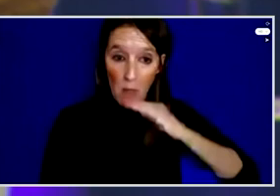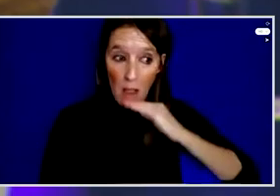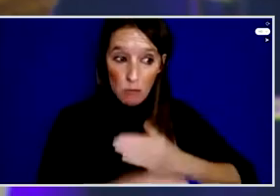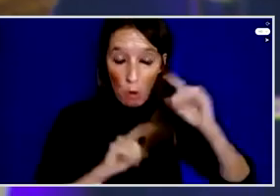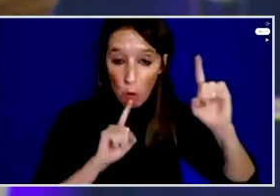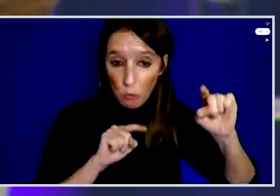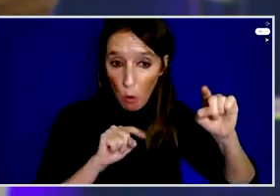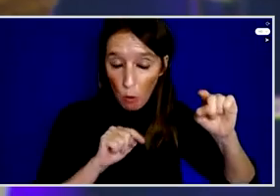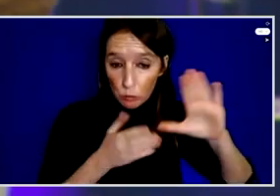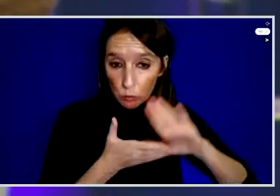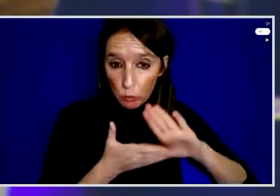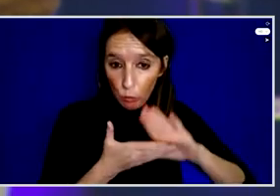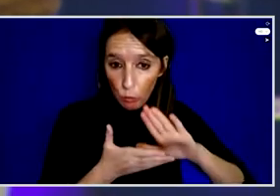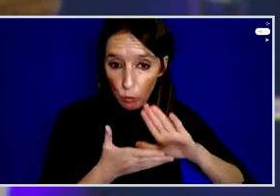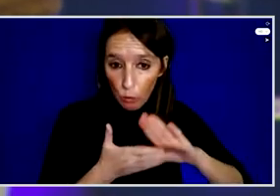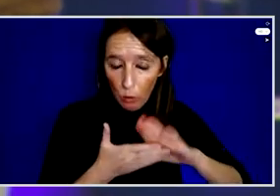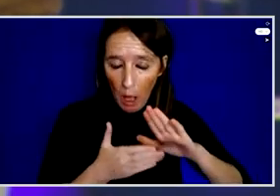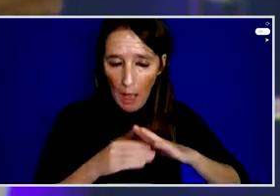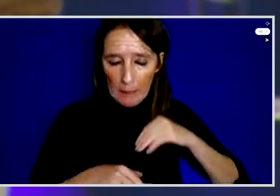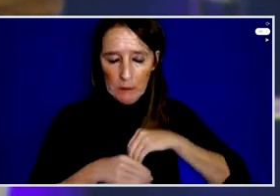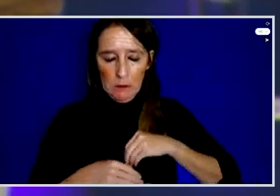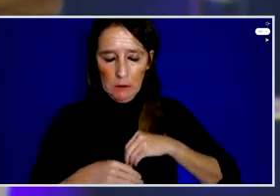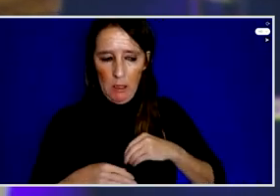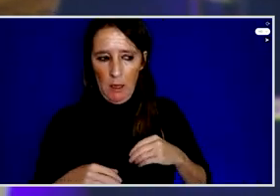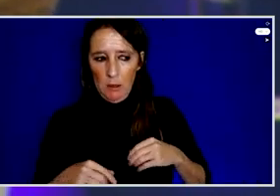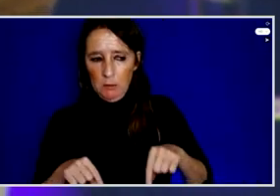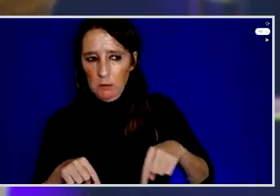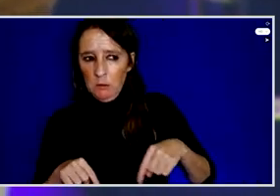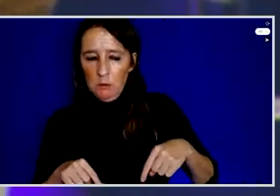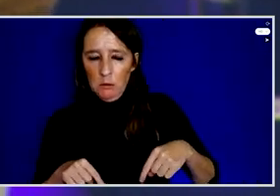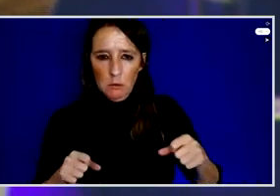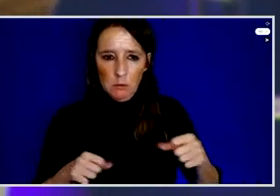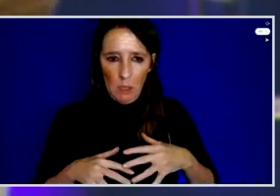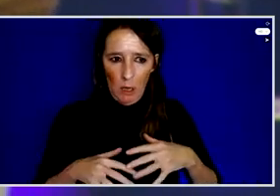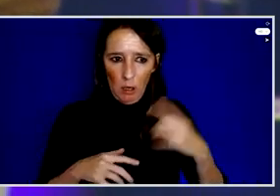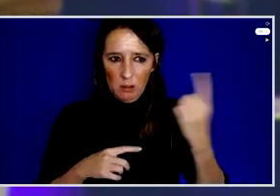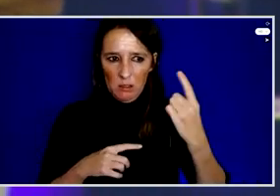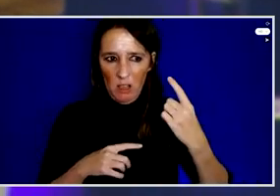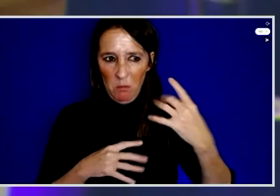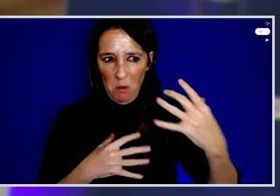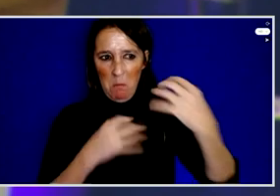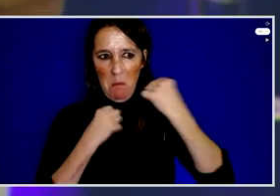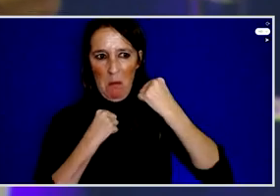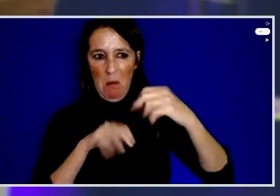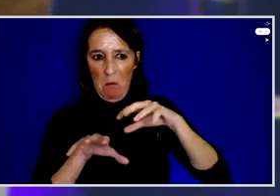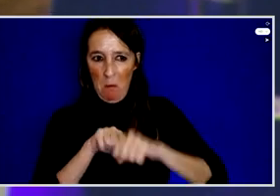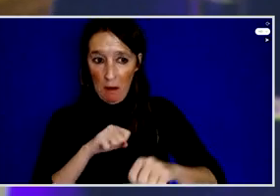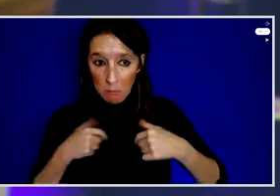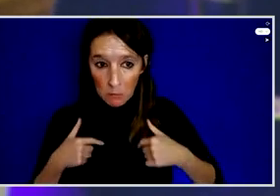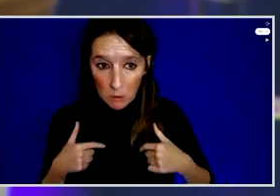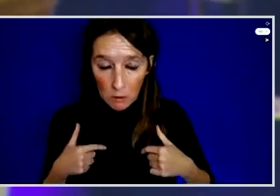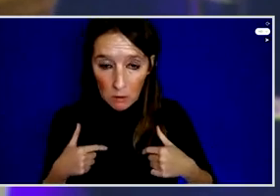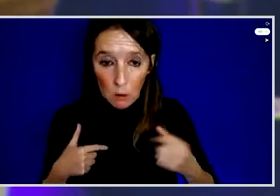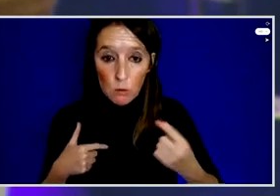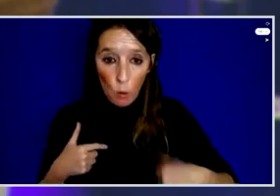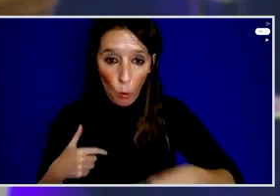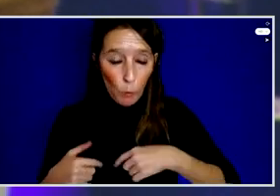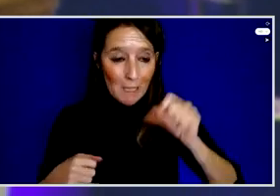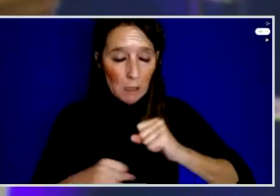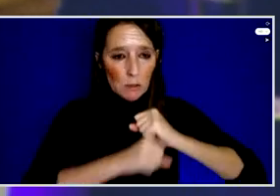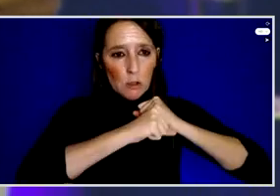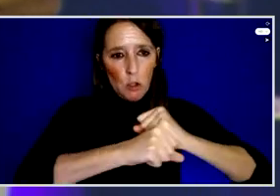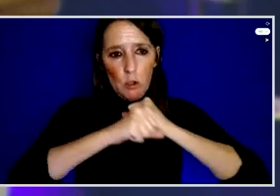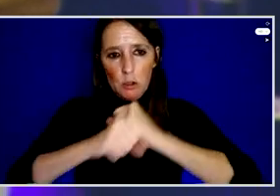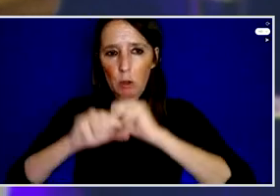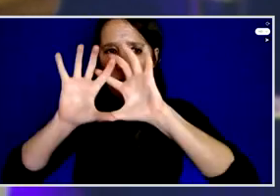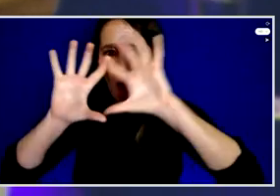I'm always scared if I'm late. So we need security in everywhere. We need press freedom in